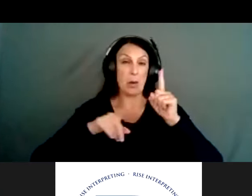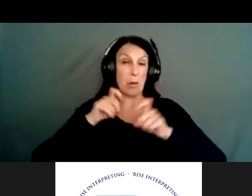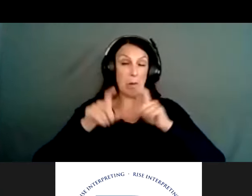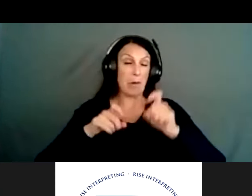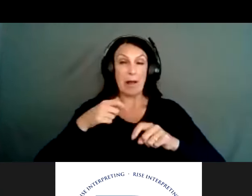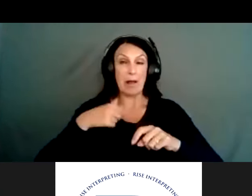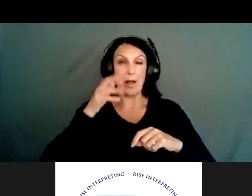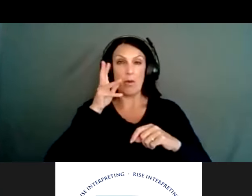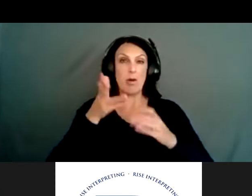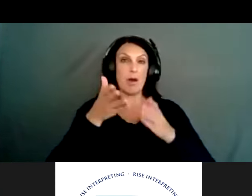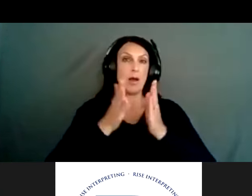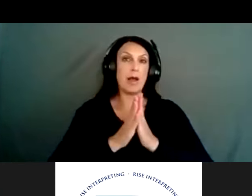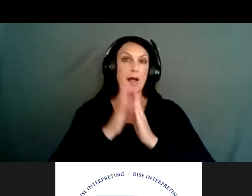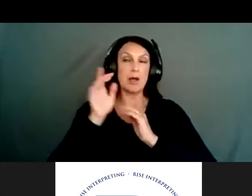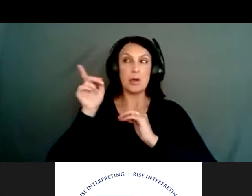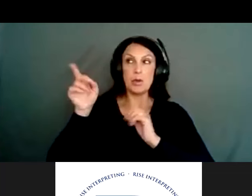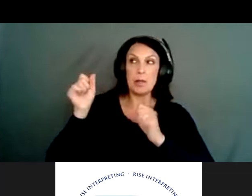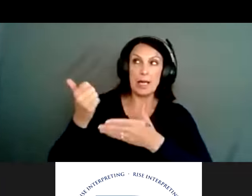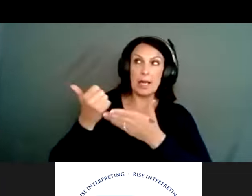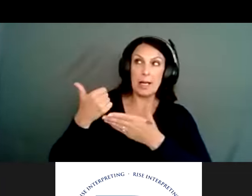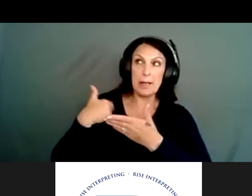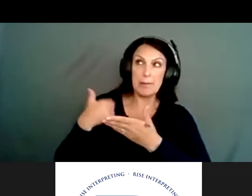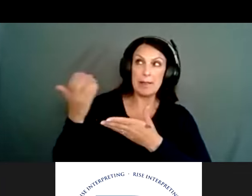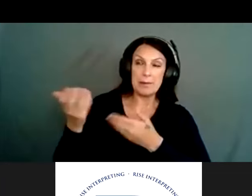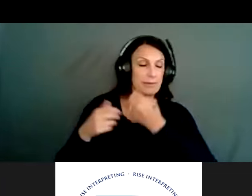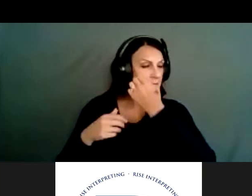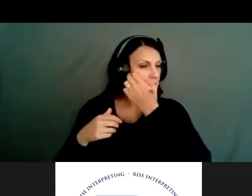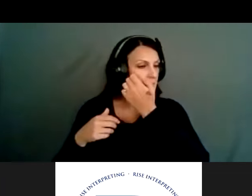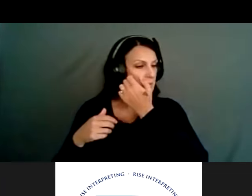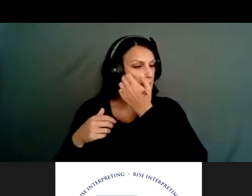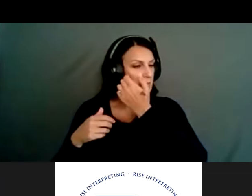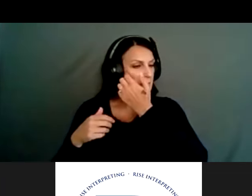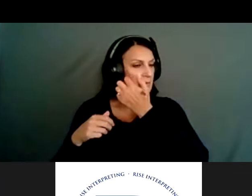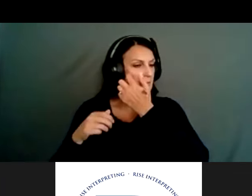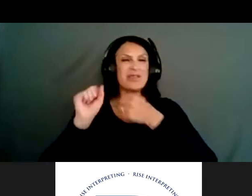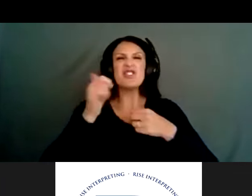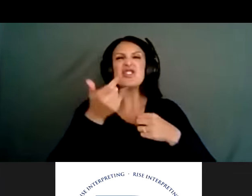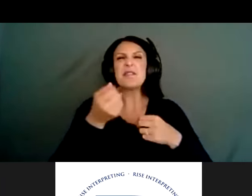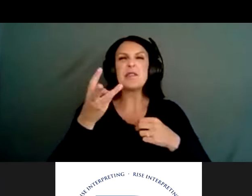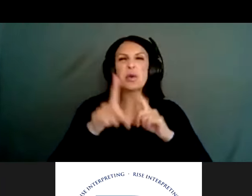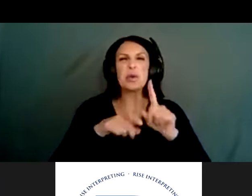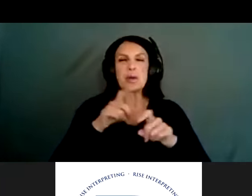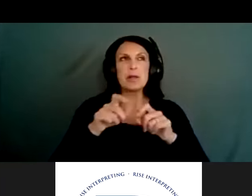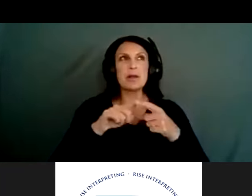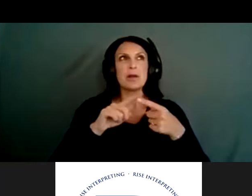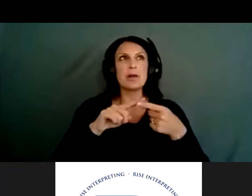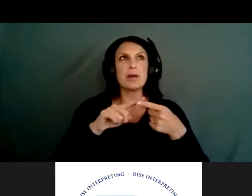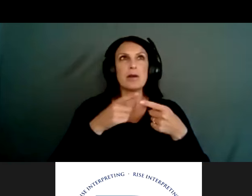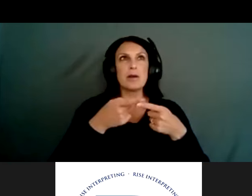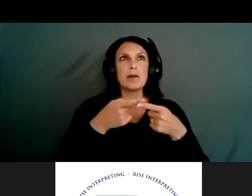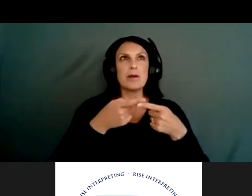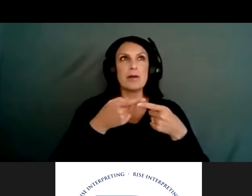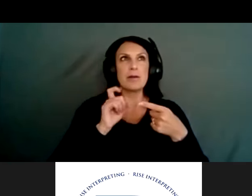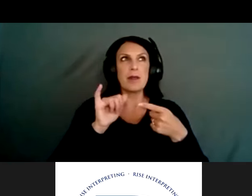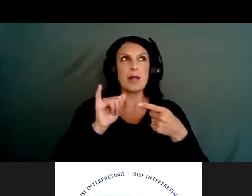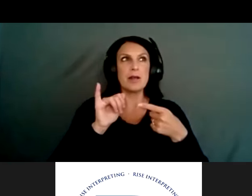ask if you can help me just a few questions, actually. Let's see. Where does jumping from a ridge fall? That